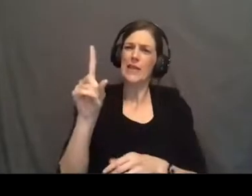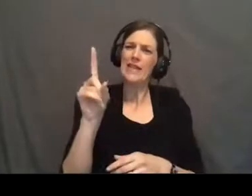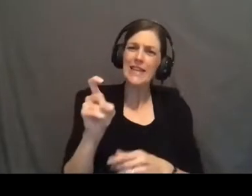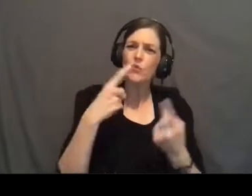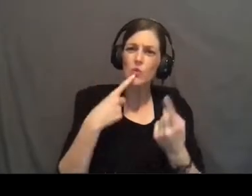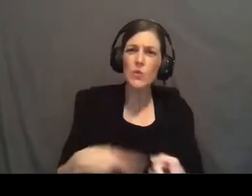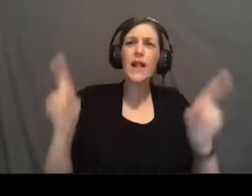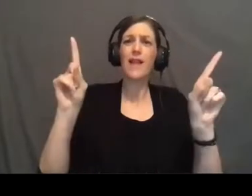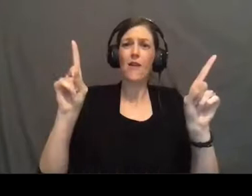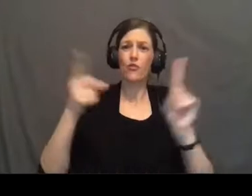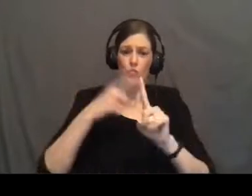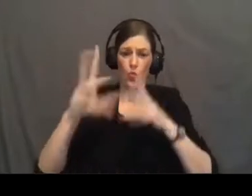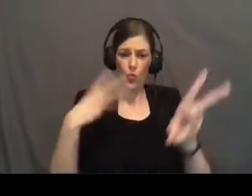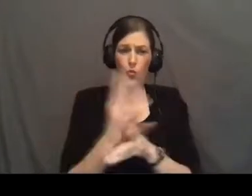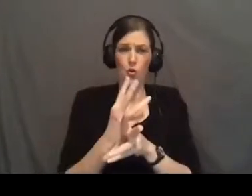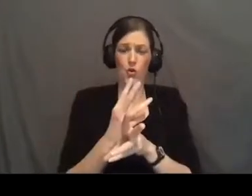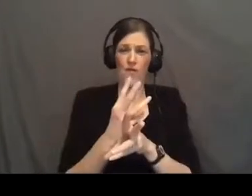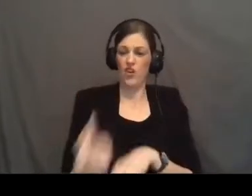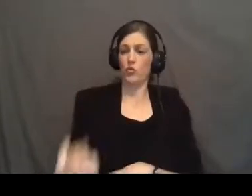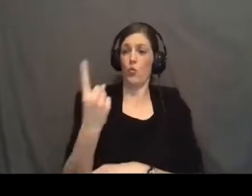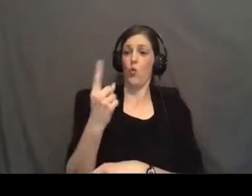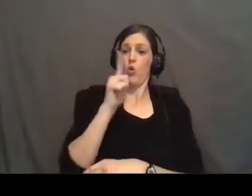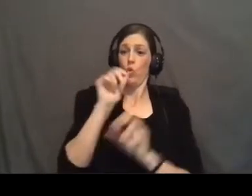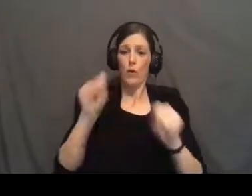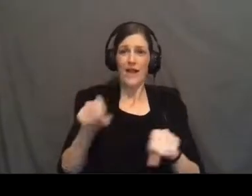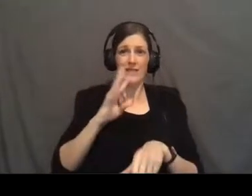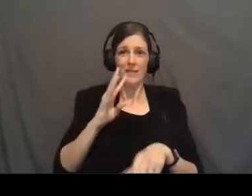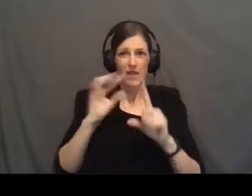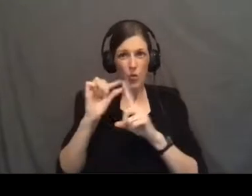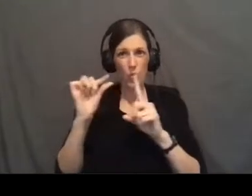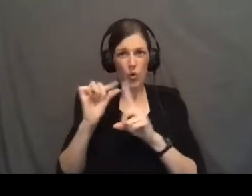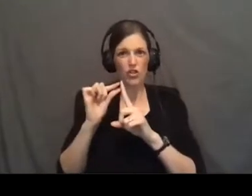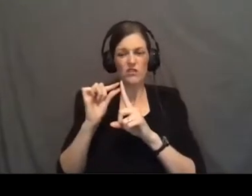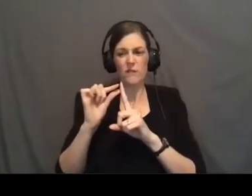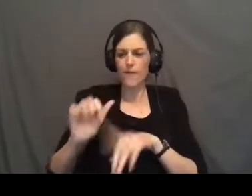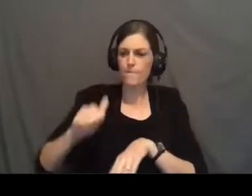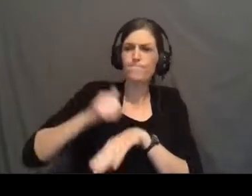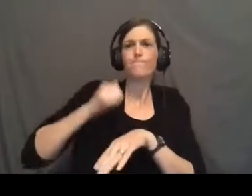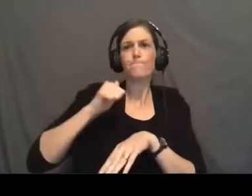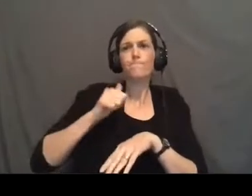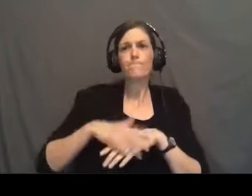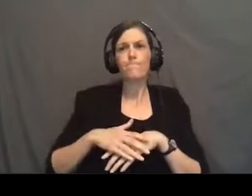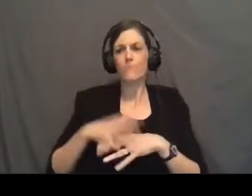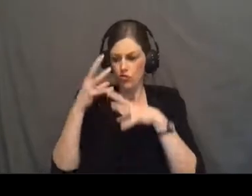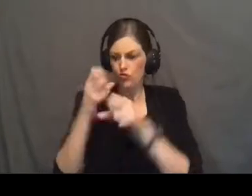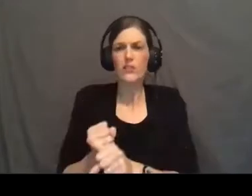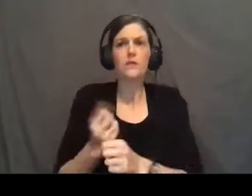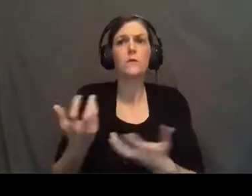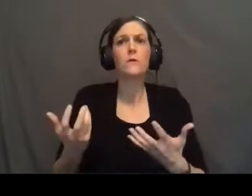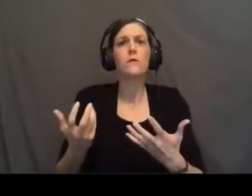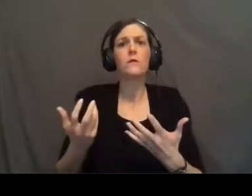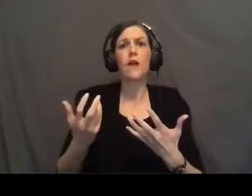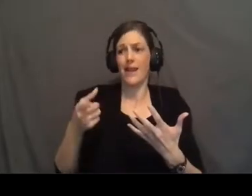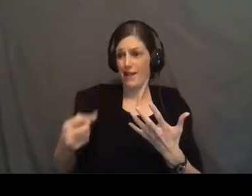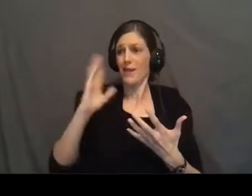declare to the world that there is one who can speak words that are concrete, that are trustworthy, and he